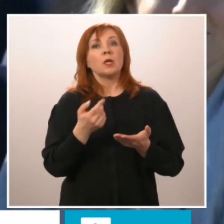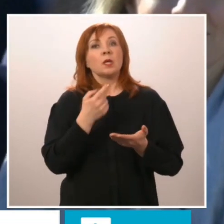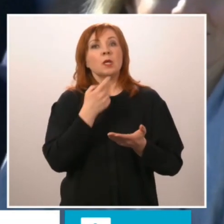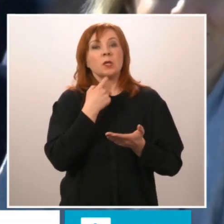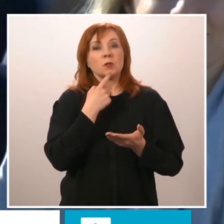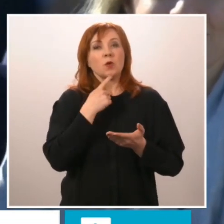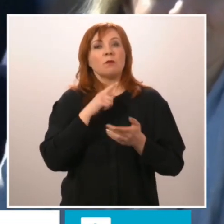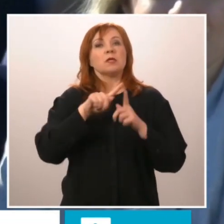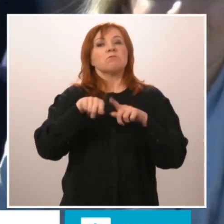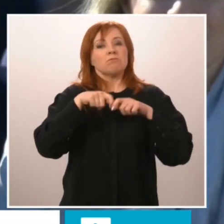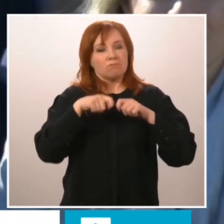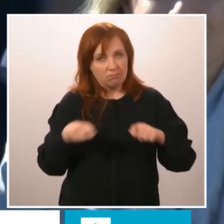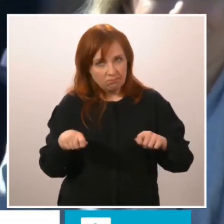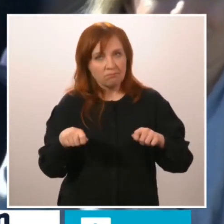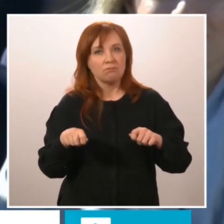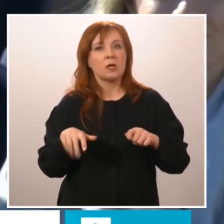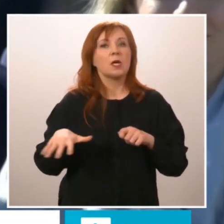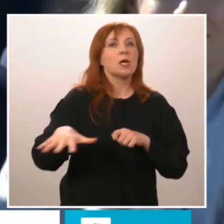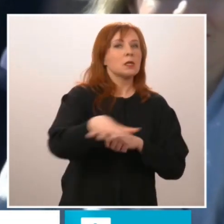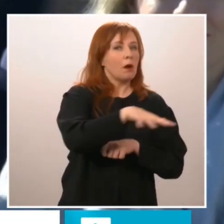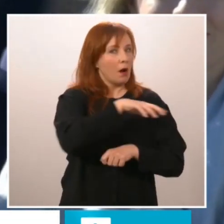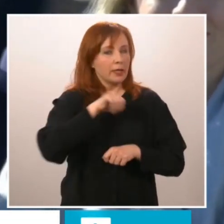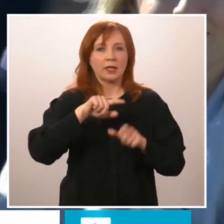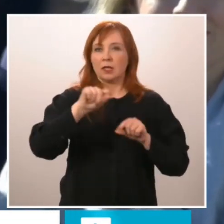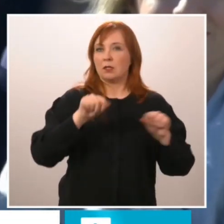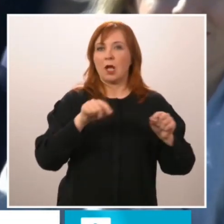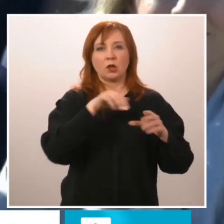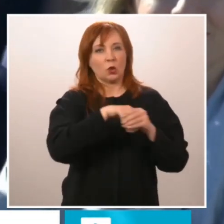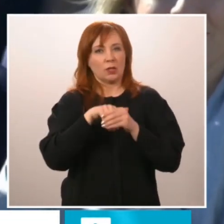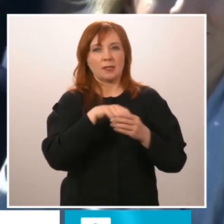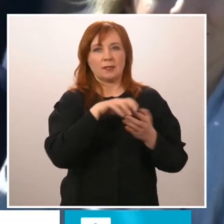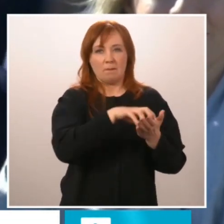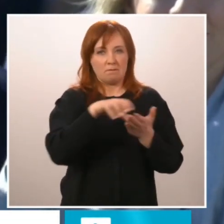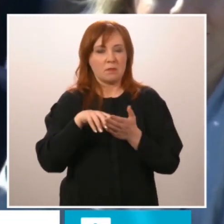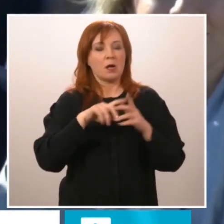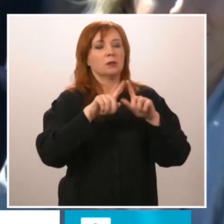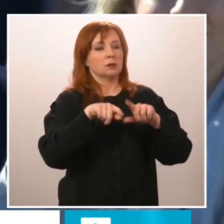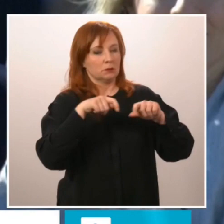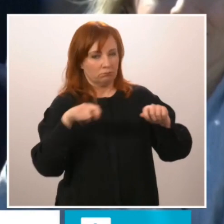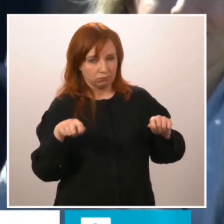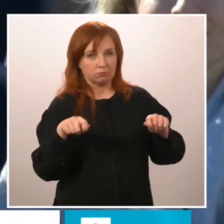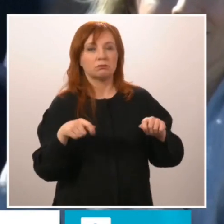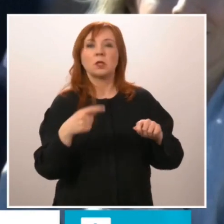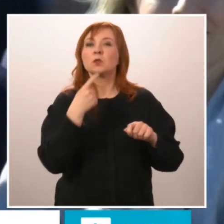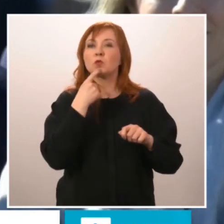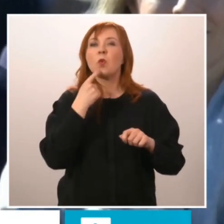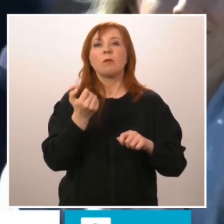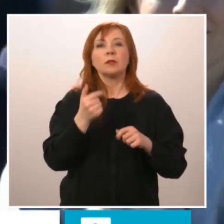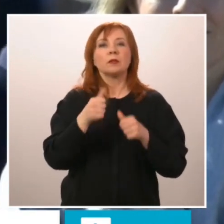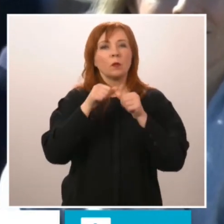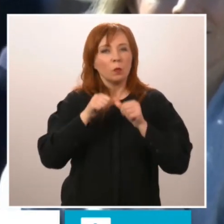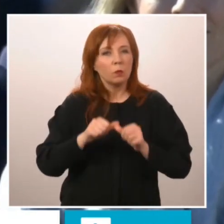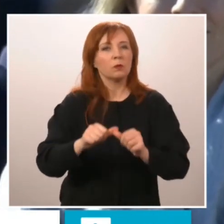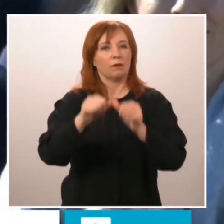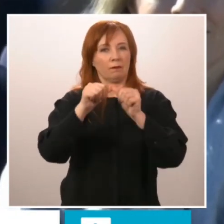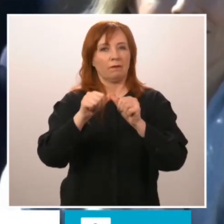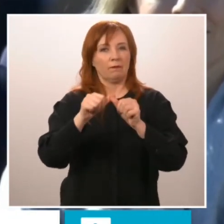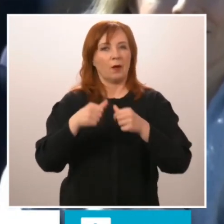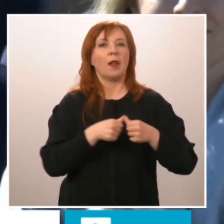security of all NATO member states, will be a reliable ally that